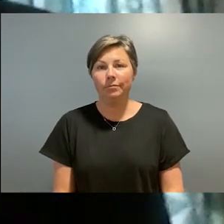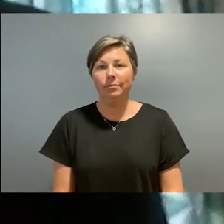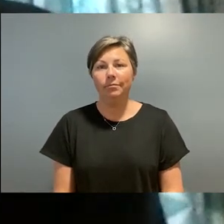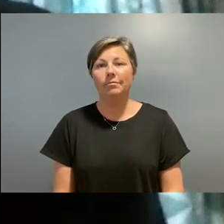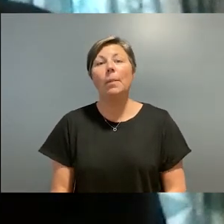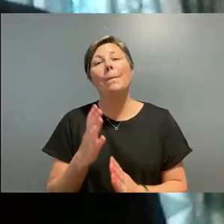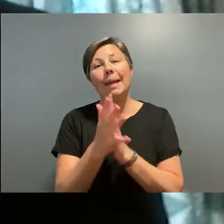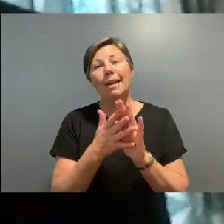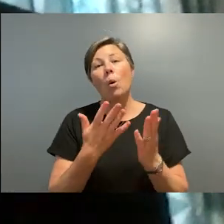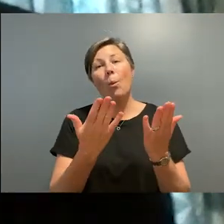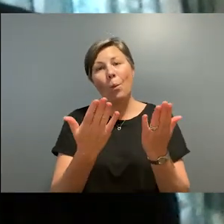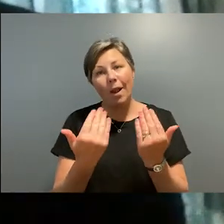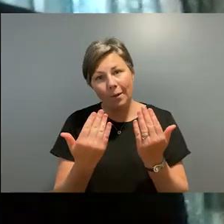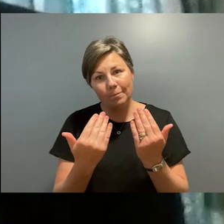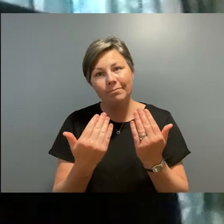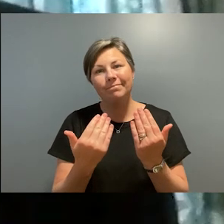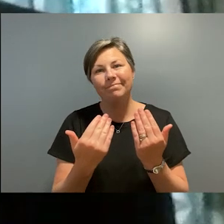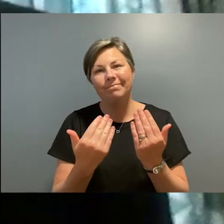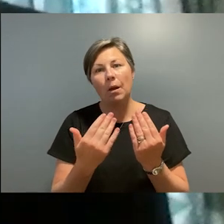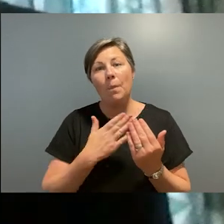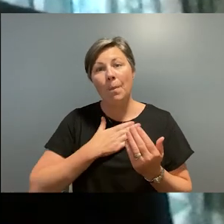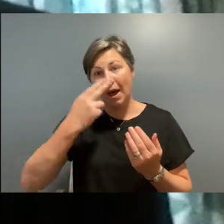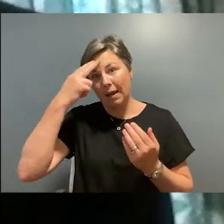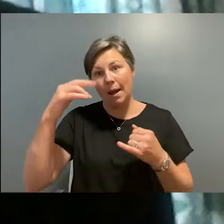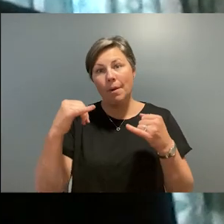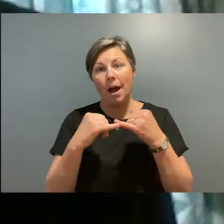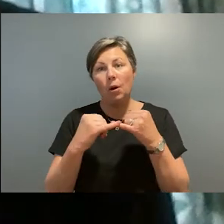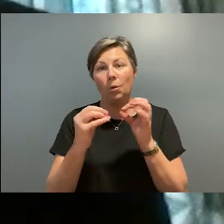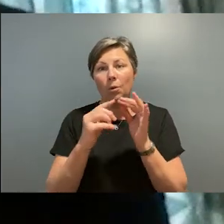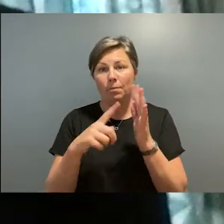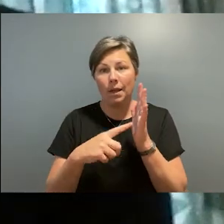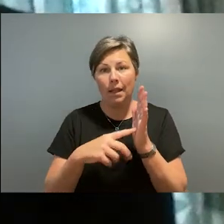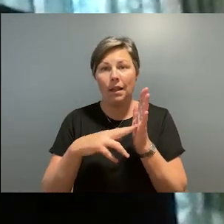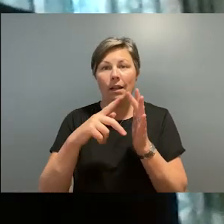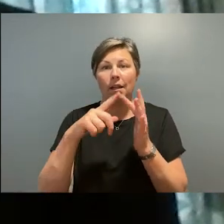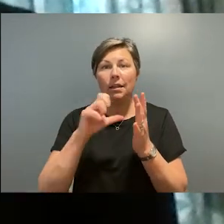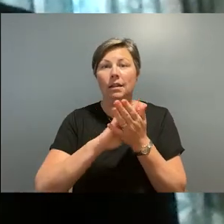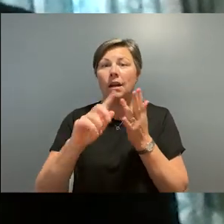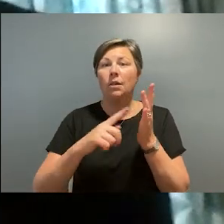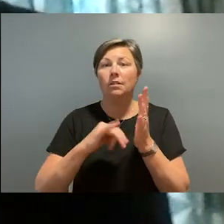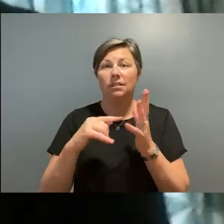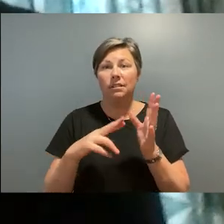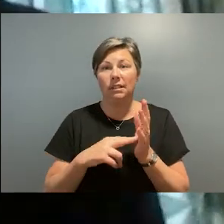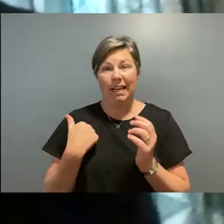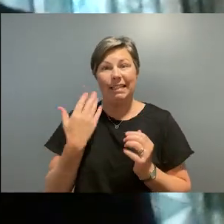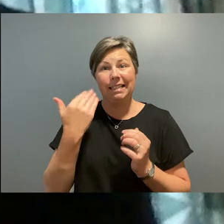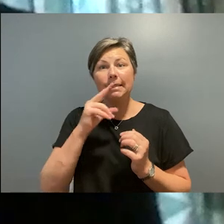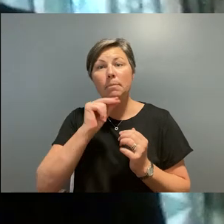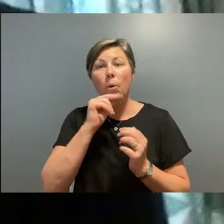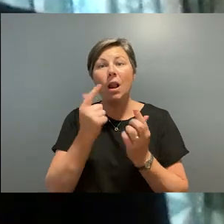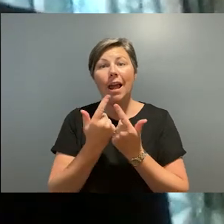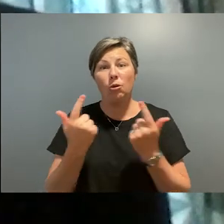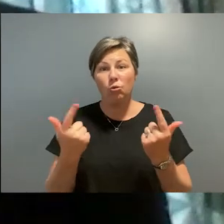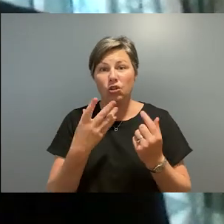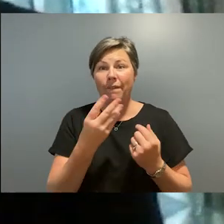Welcome and greetings and good day from the Wurundjeri people. My name is Uncle Bill Nicholson. That is the language handed down by